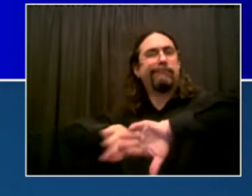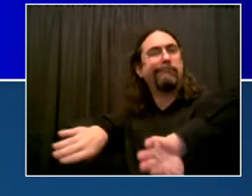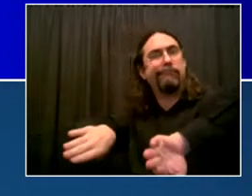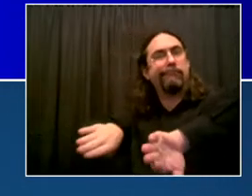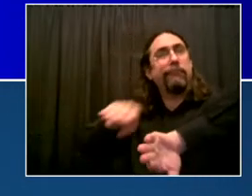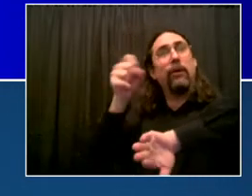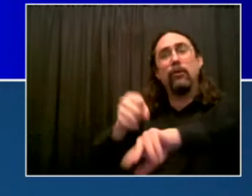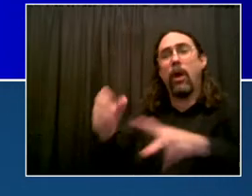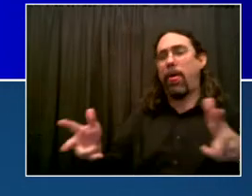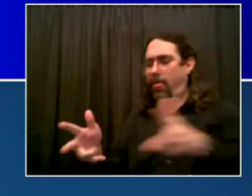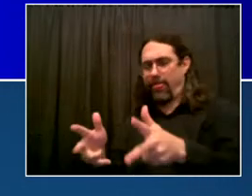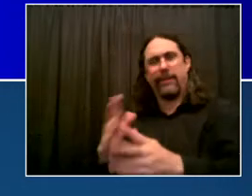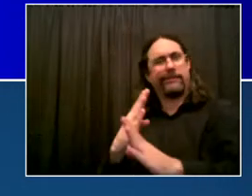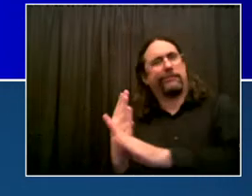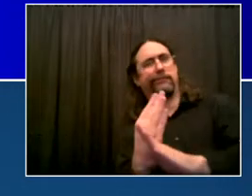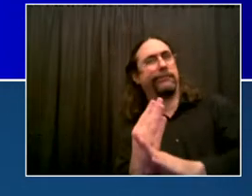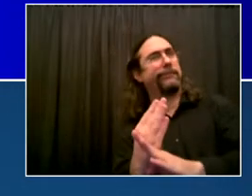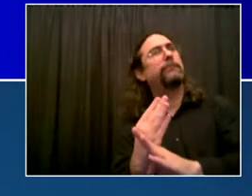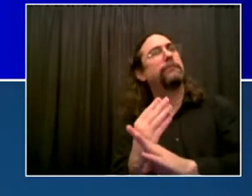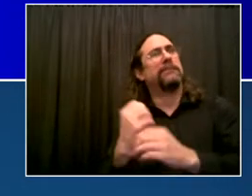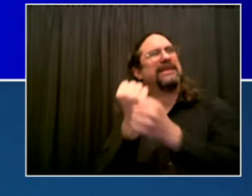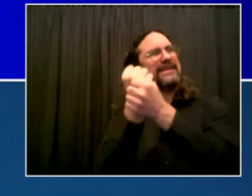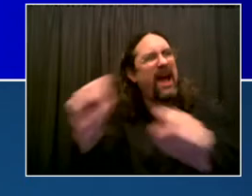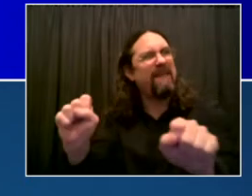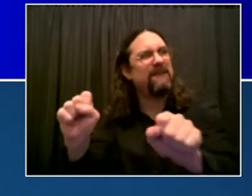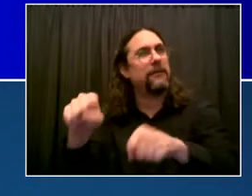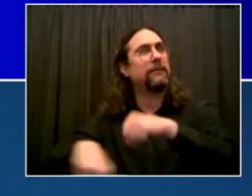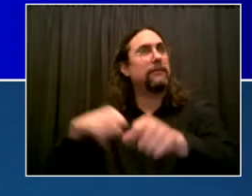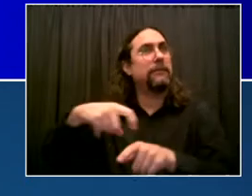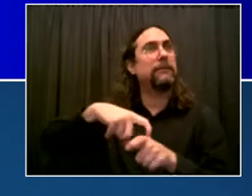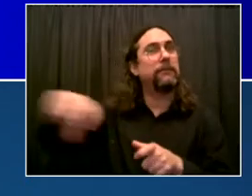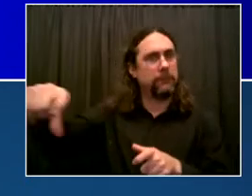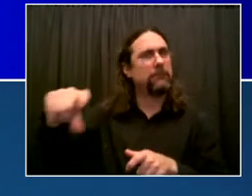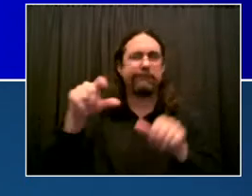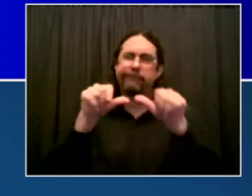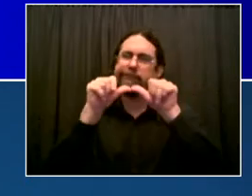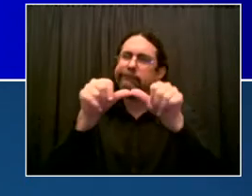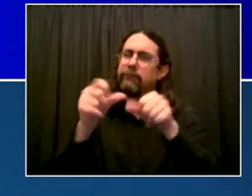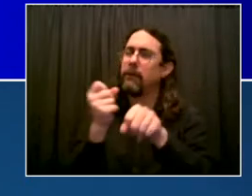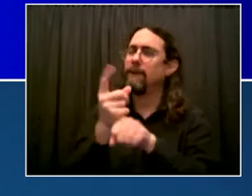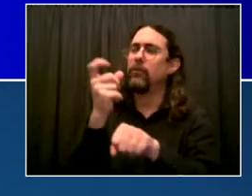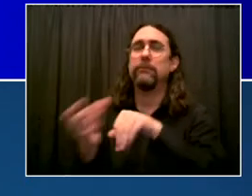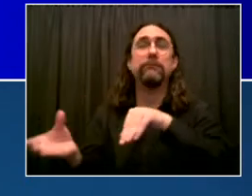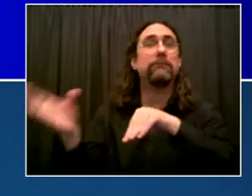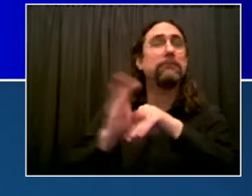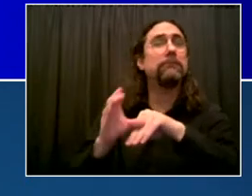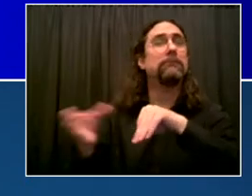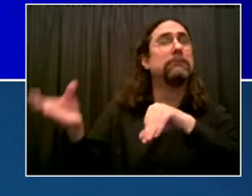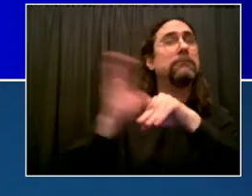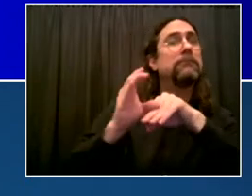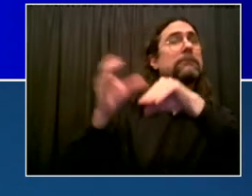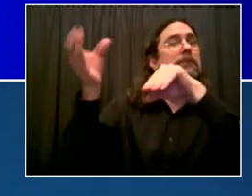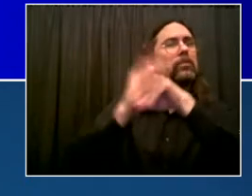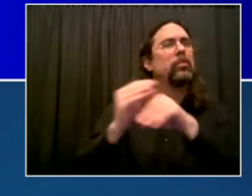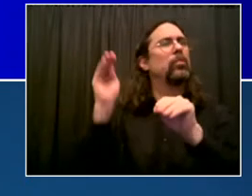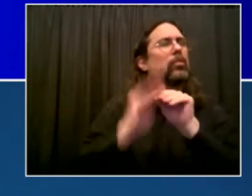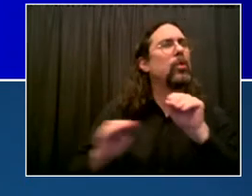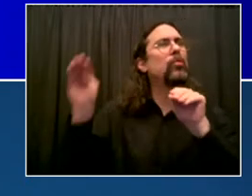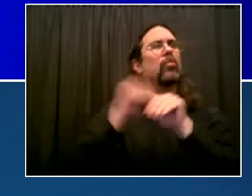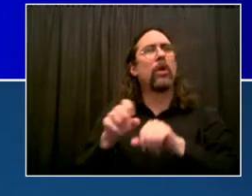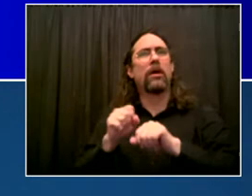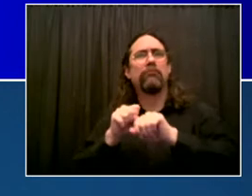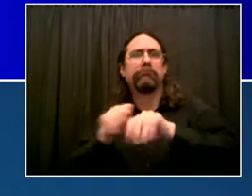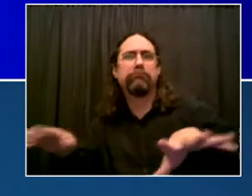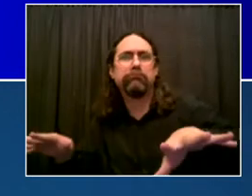To date, 133 miles of protected bike lanes in New York City. We're now going to add a lot